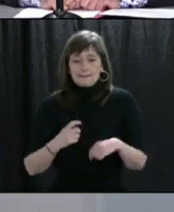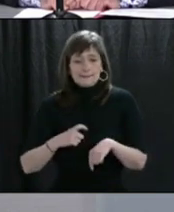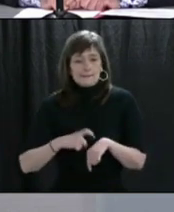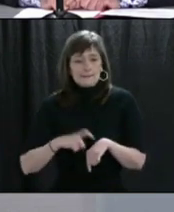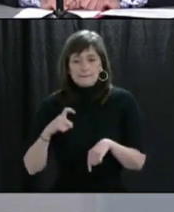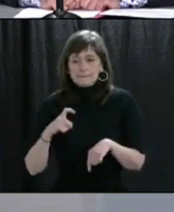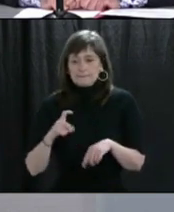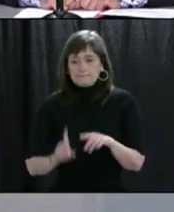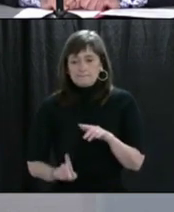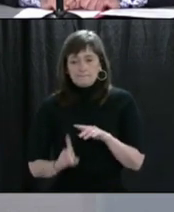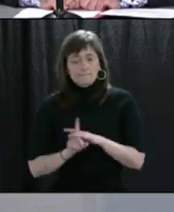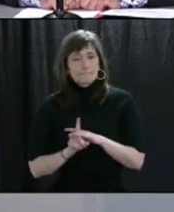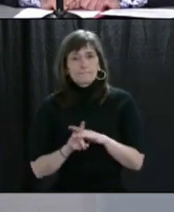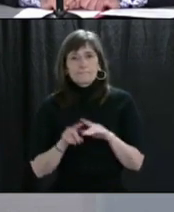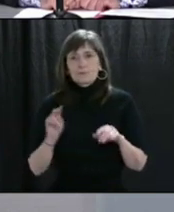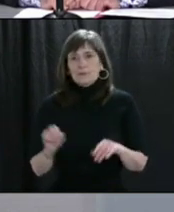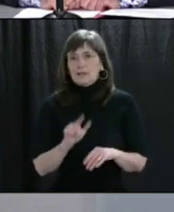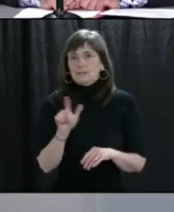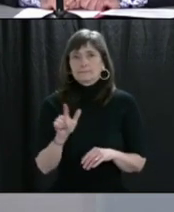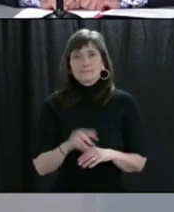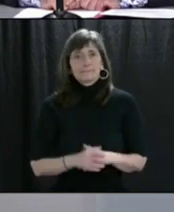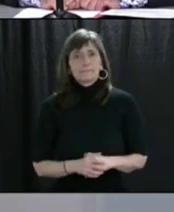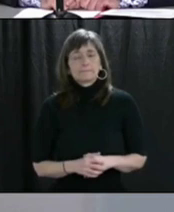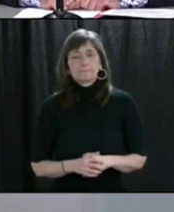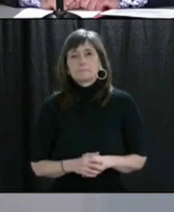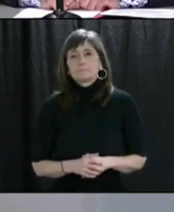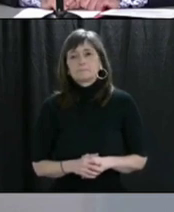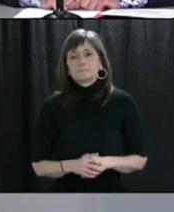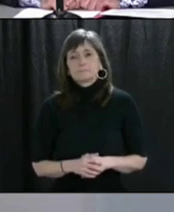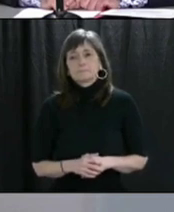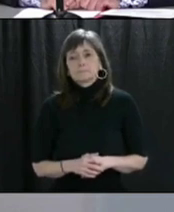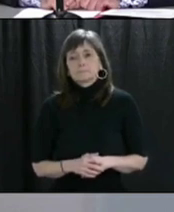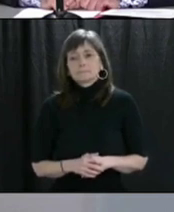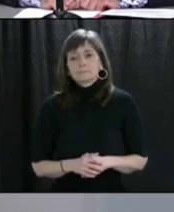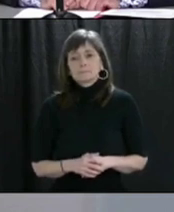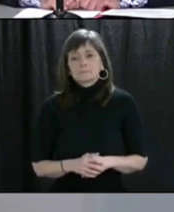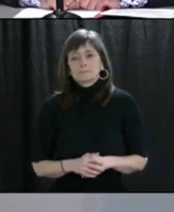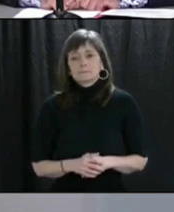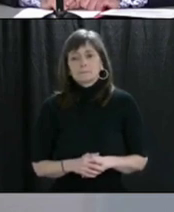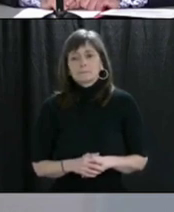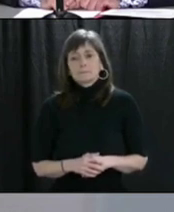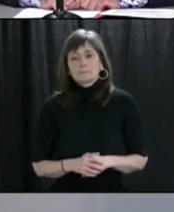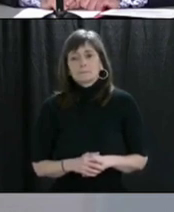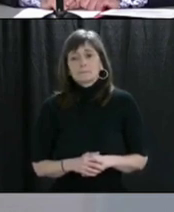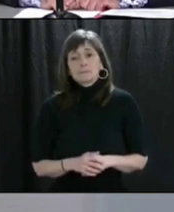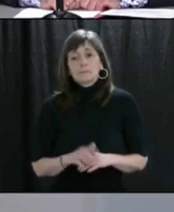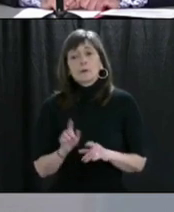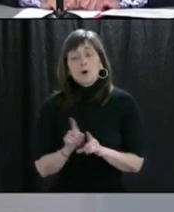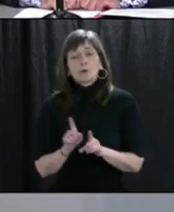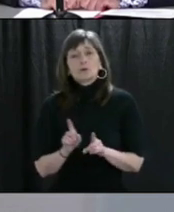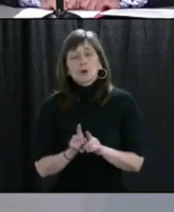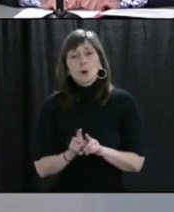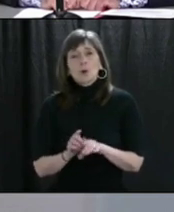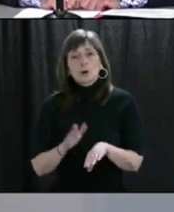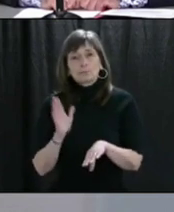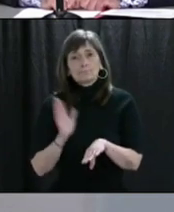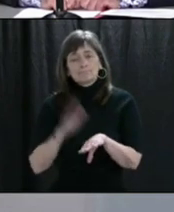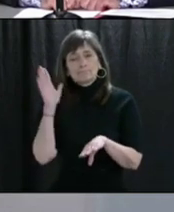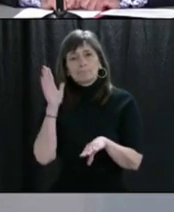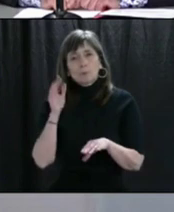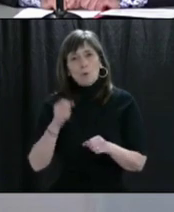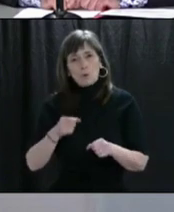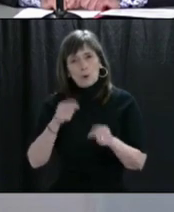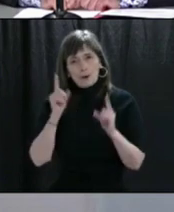of this pandemic in Newfoundland and Labrador. We really have to take it though as a wake-up call. COVID-19